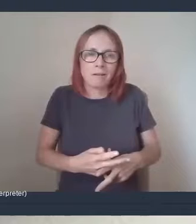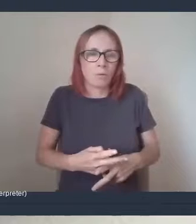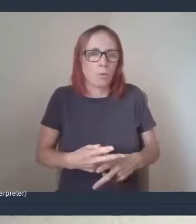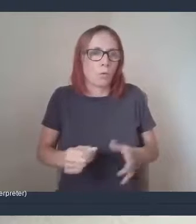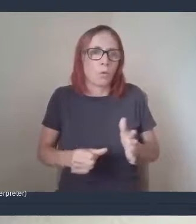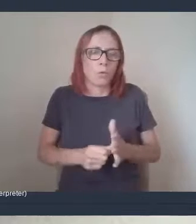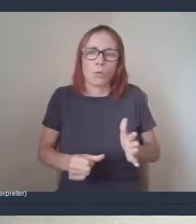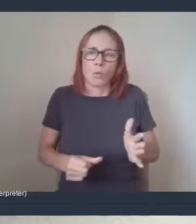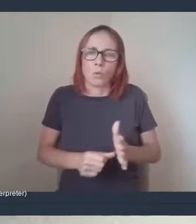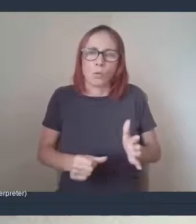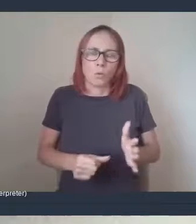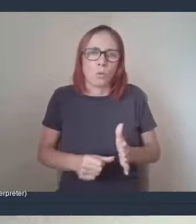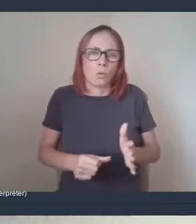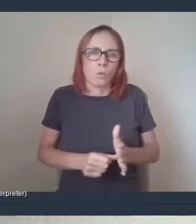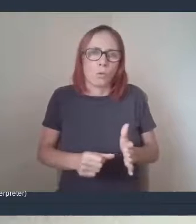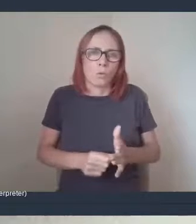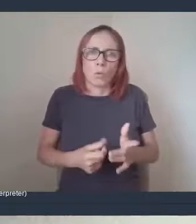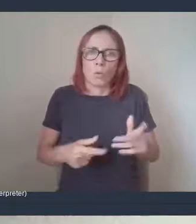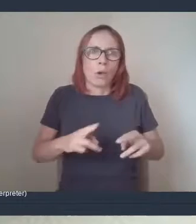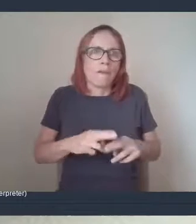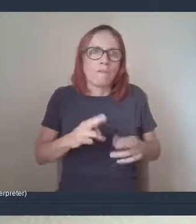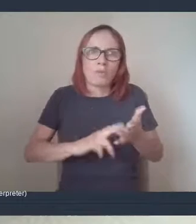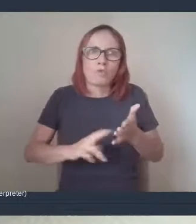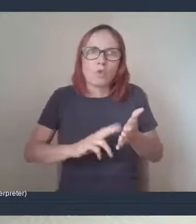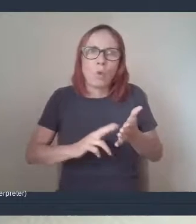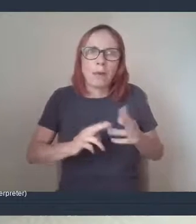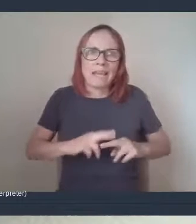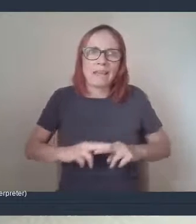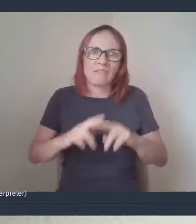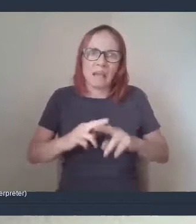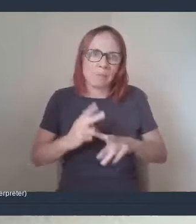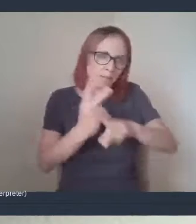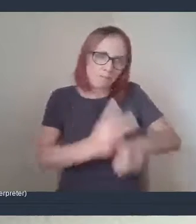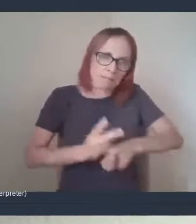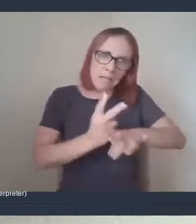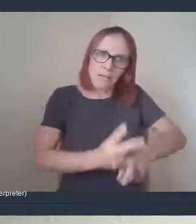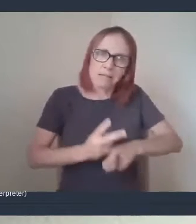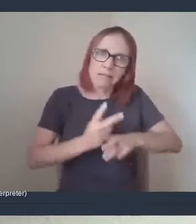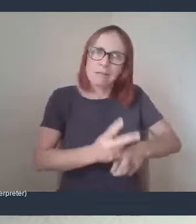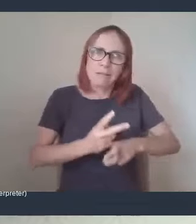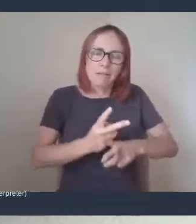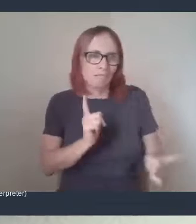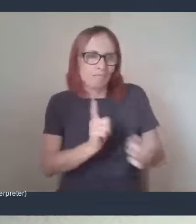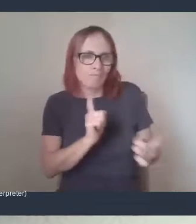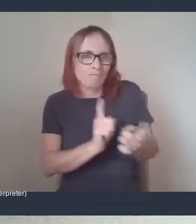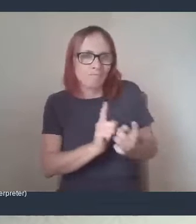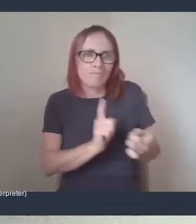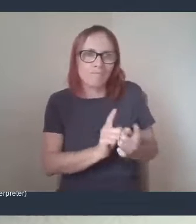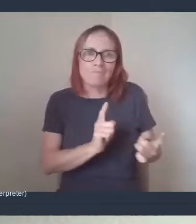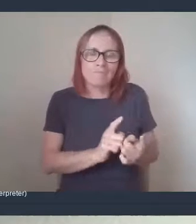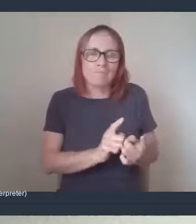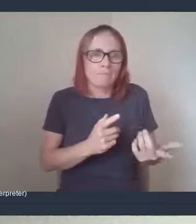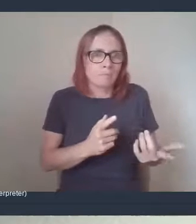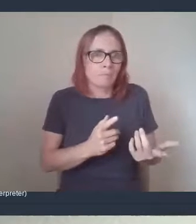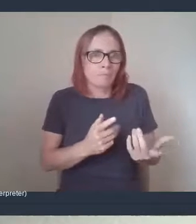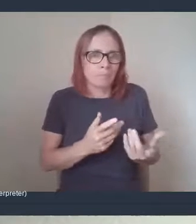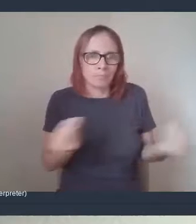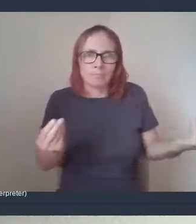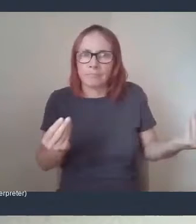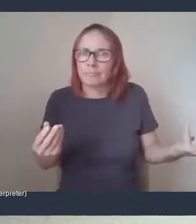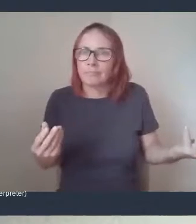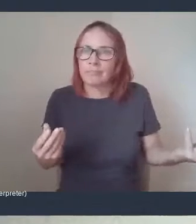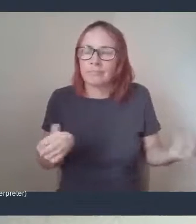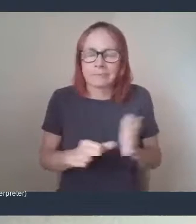family members come once or twice a week and having no great contact with them would have been really difficult. And the community